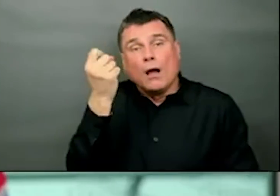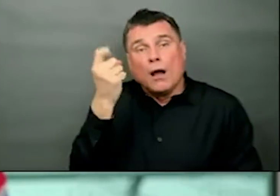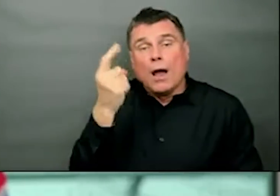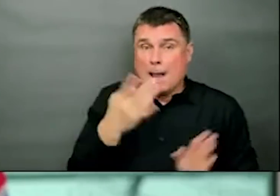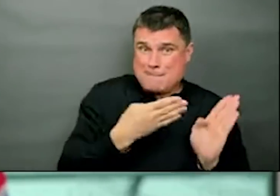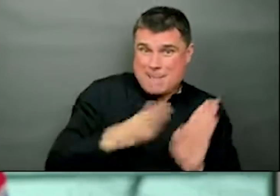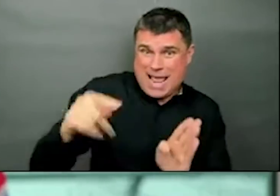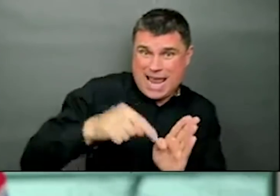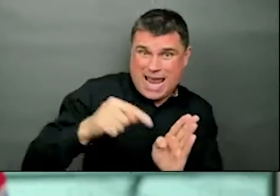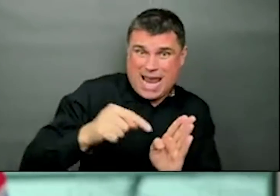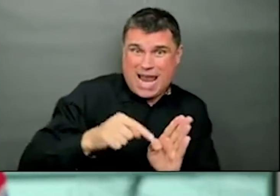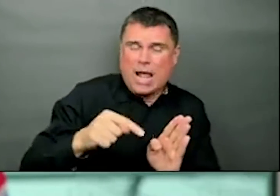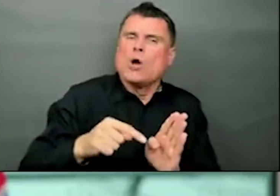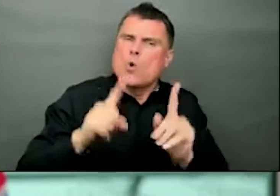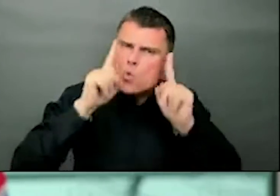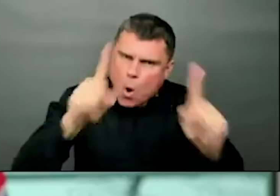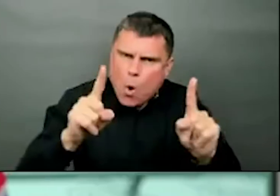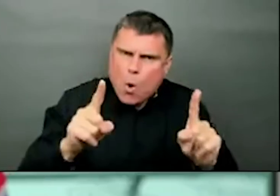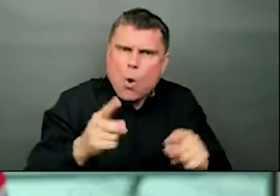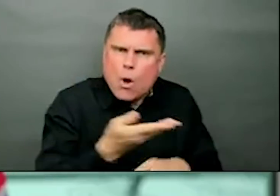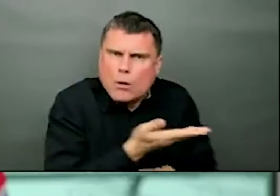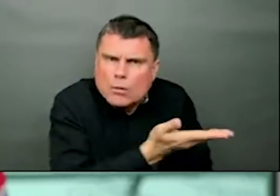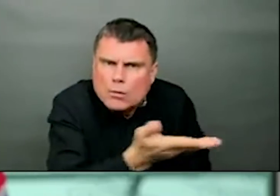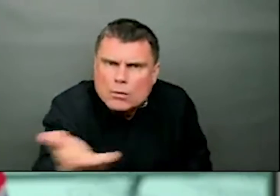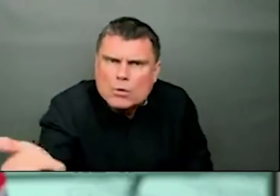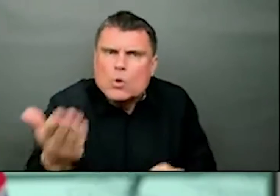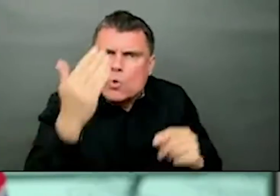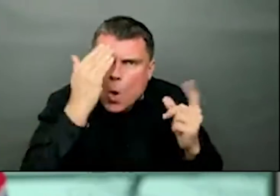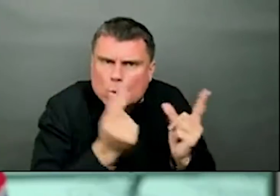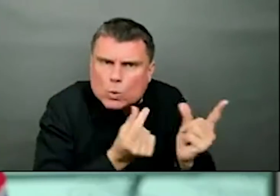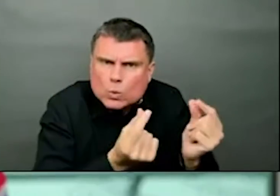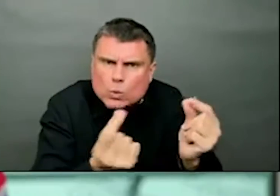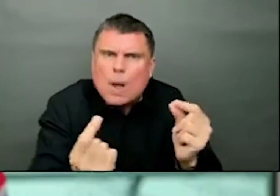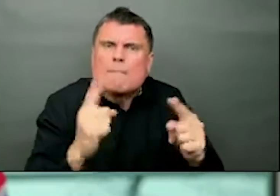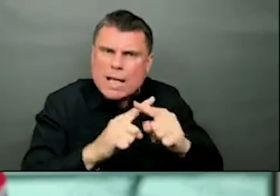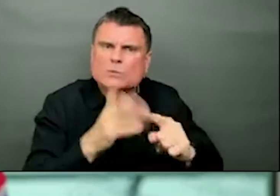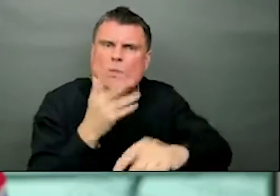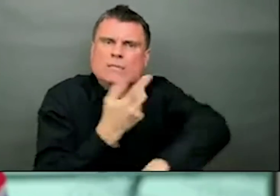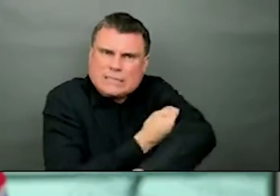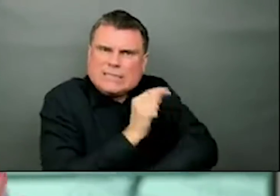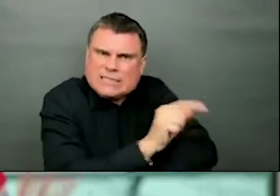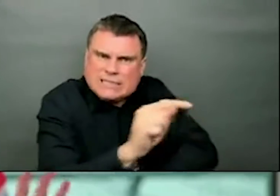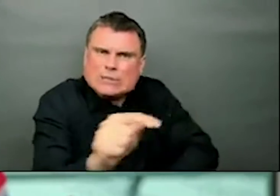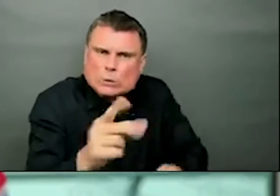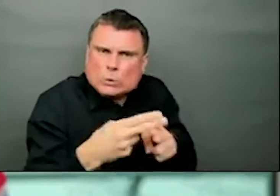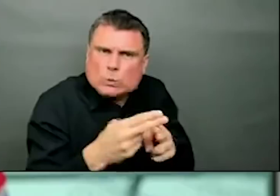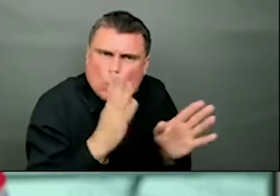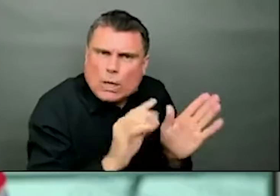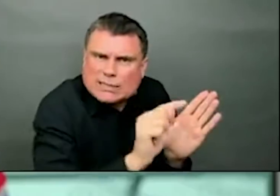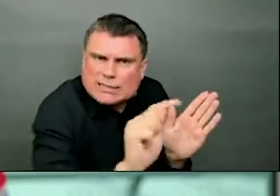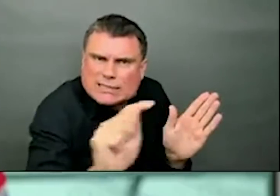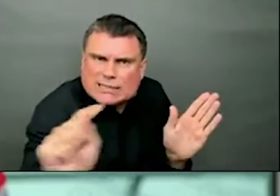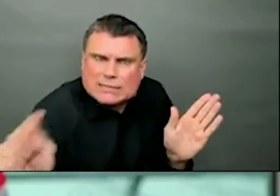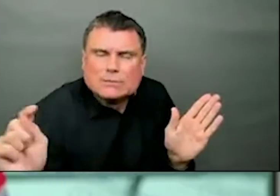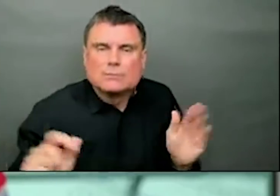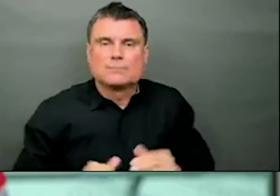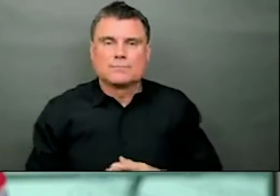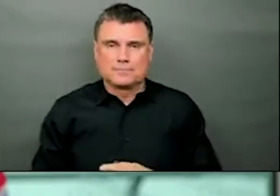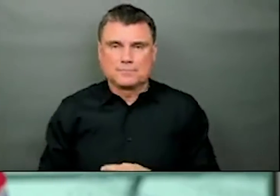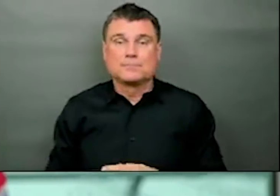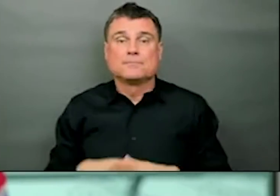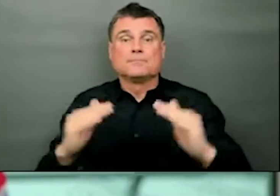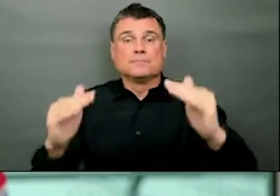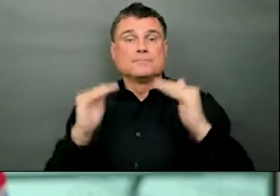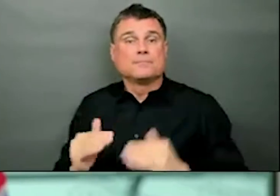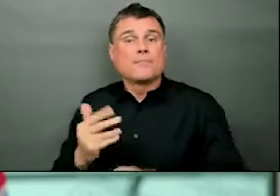very shortly. The other consideration, of course, that we've had hope is managing